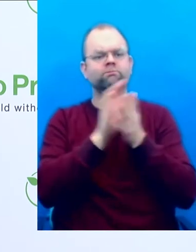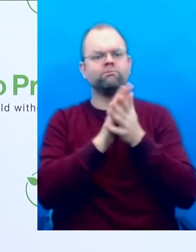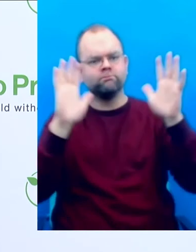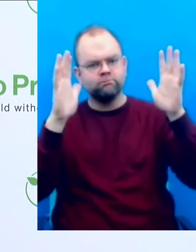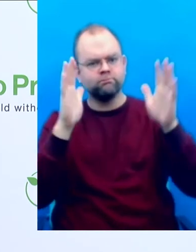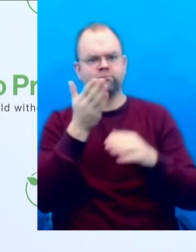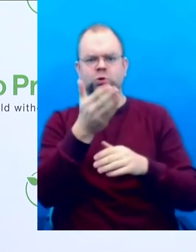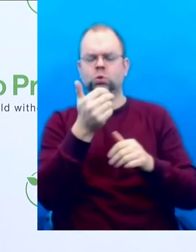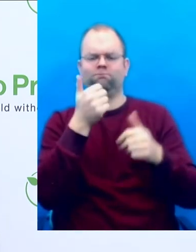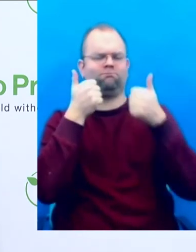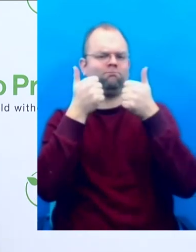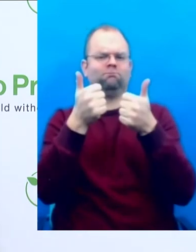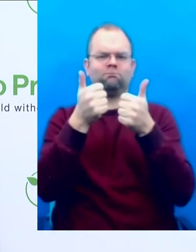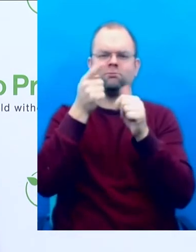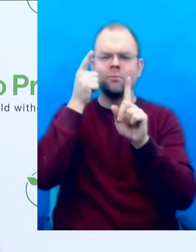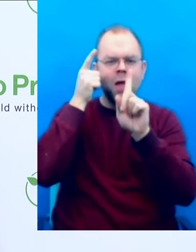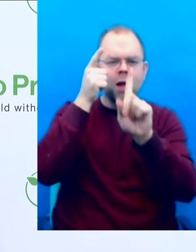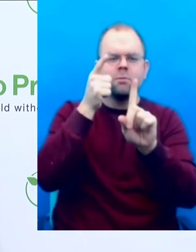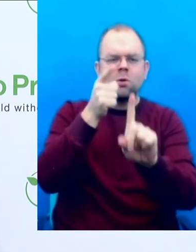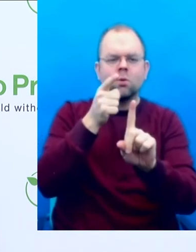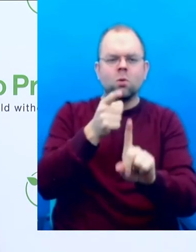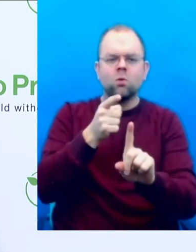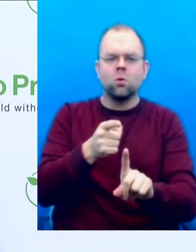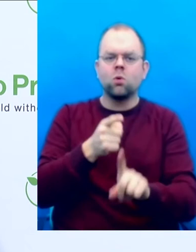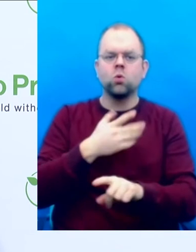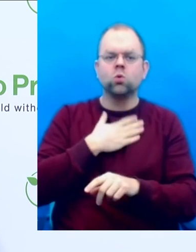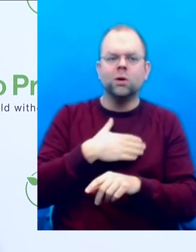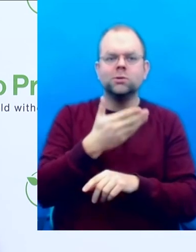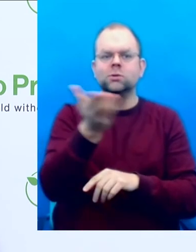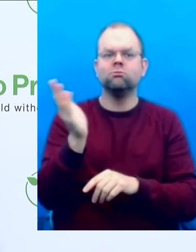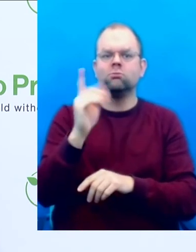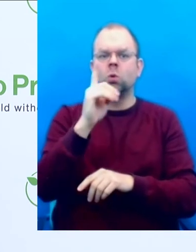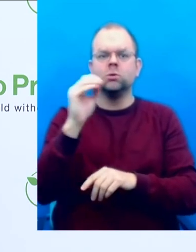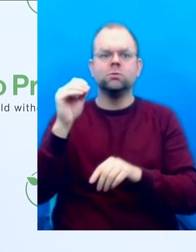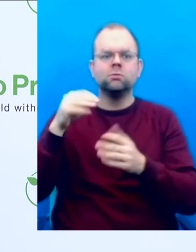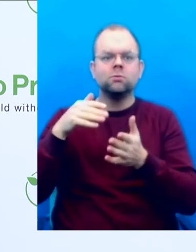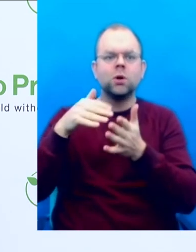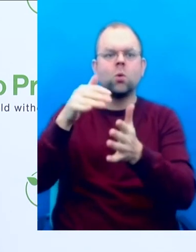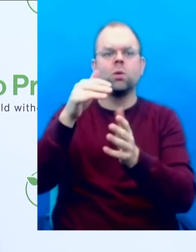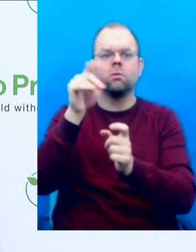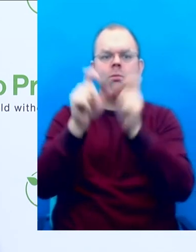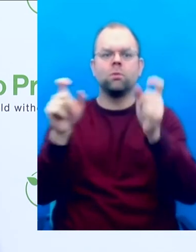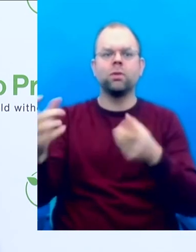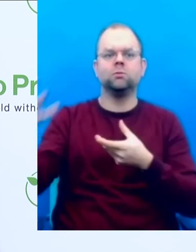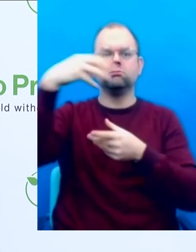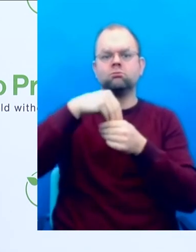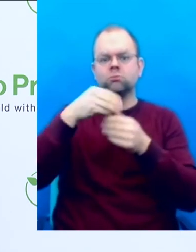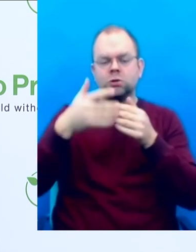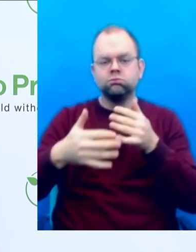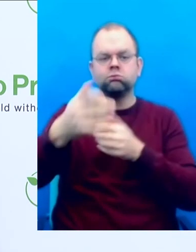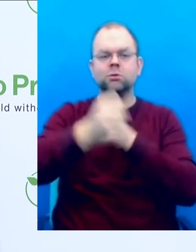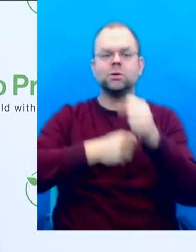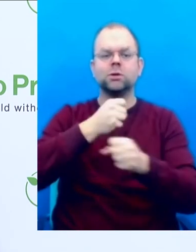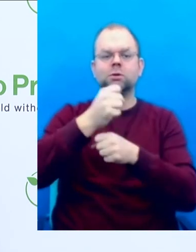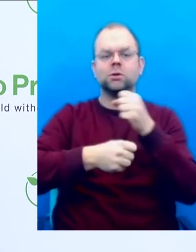involved in the next years. And also have one million people actively participating every year. So, it's